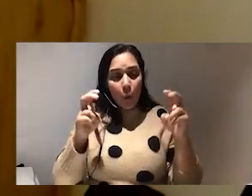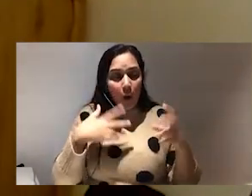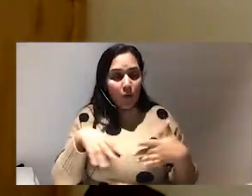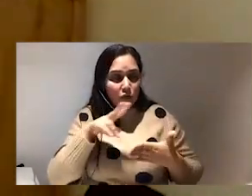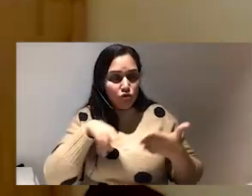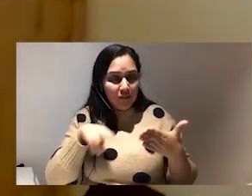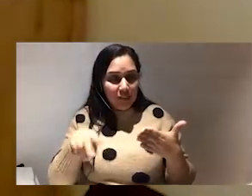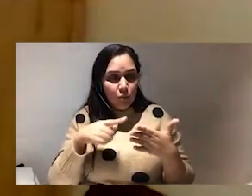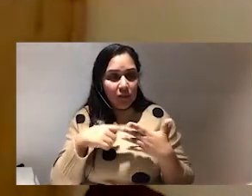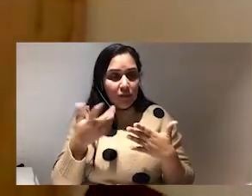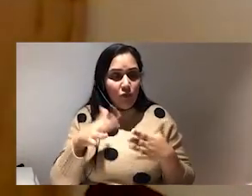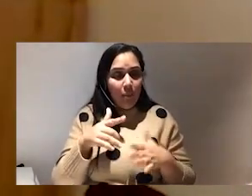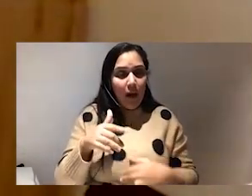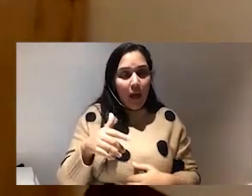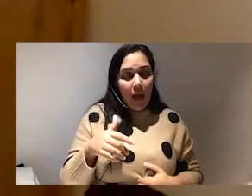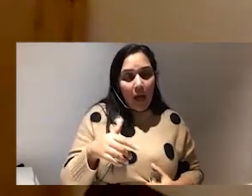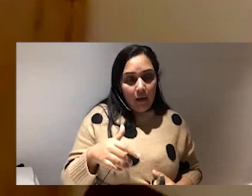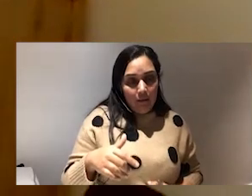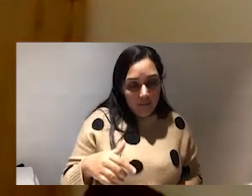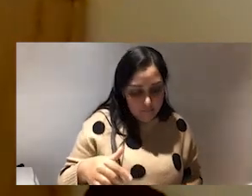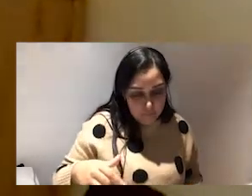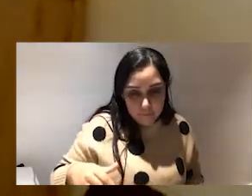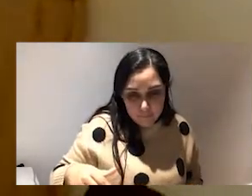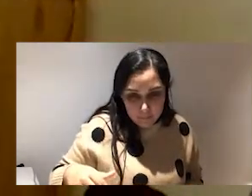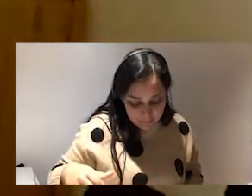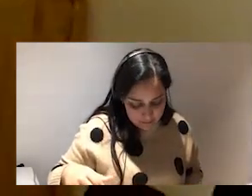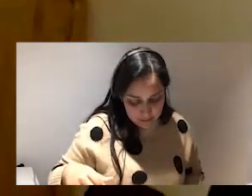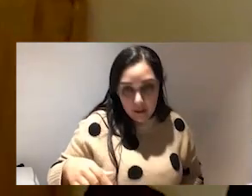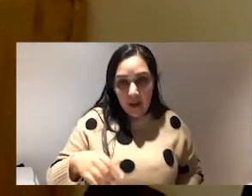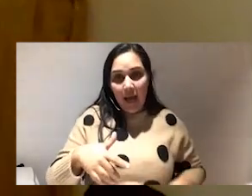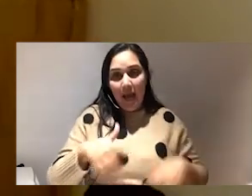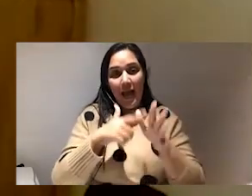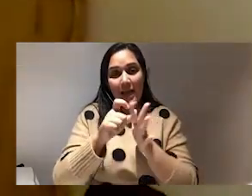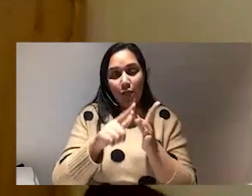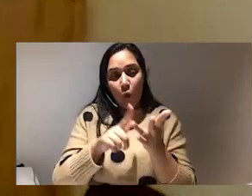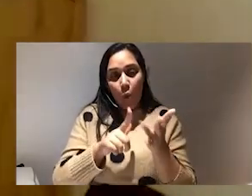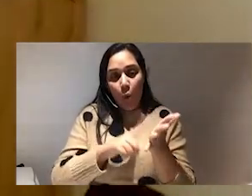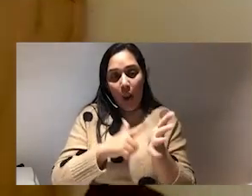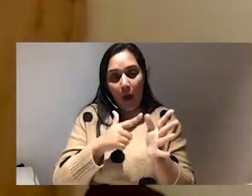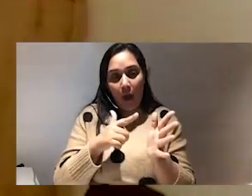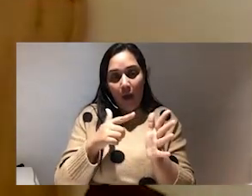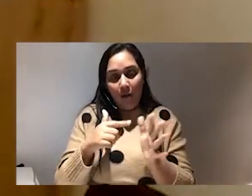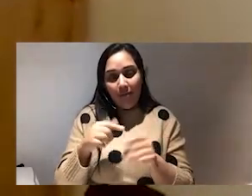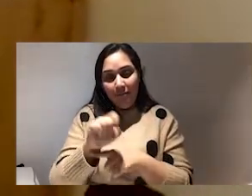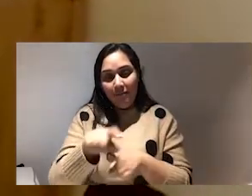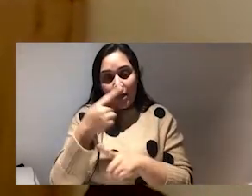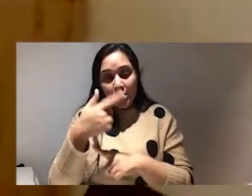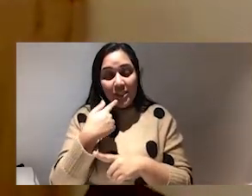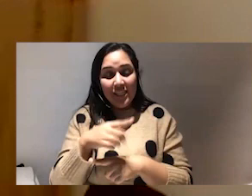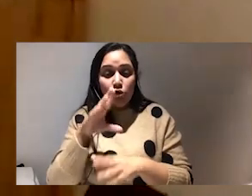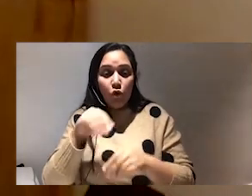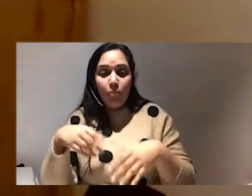um which is from Adeola Aderemi another amazing Yoruba person I'm sure um which says stop turning your pain into a career